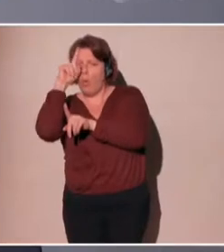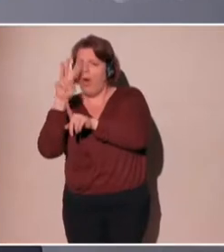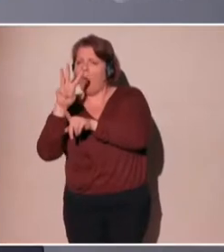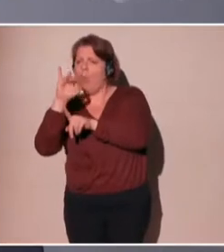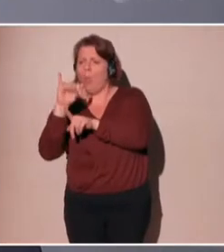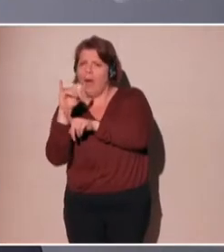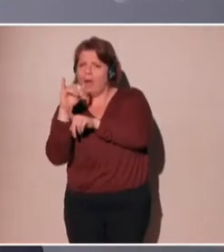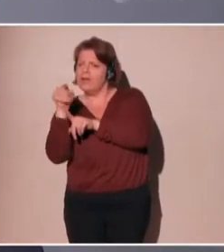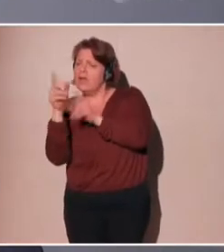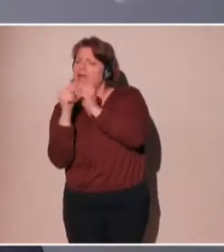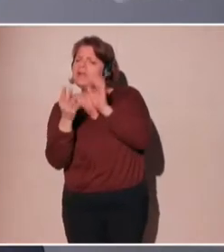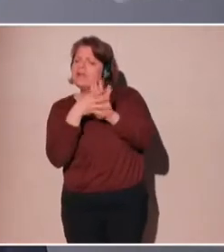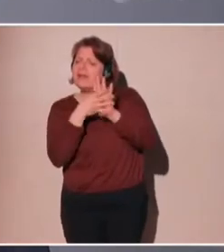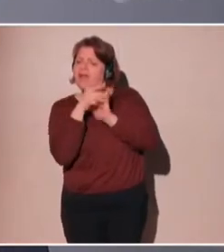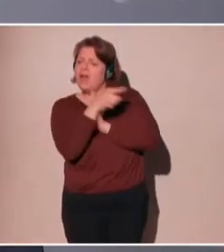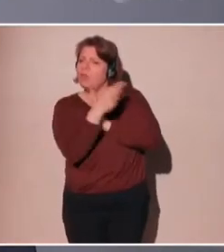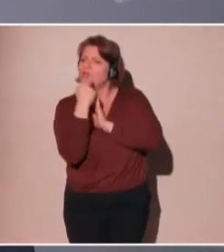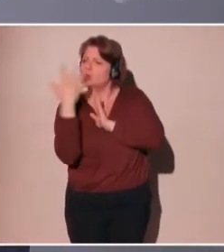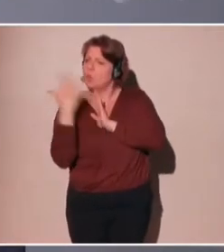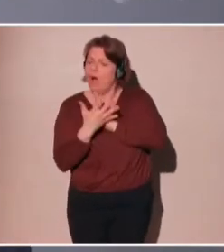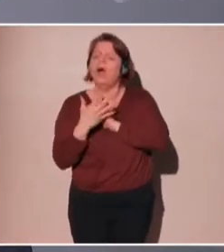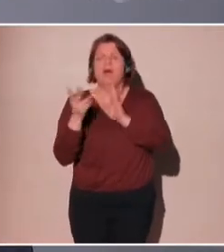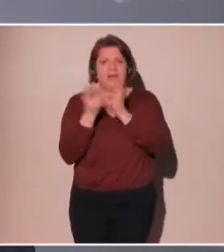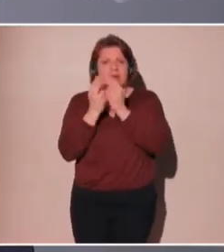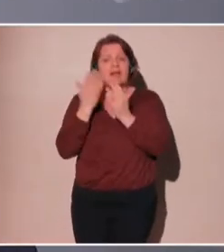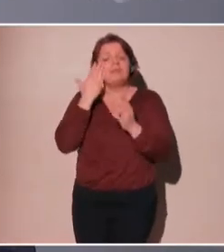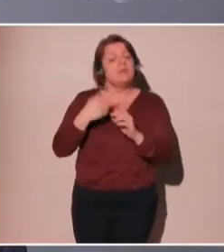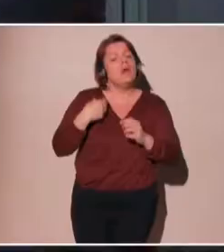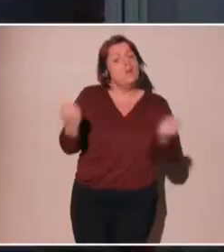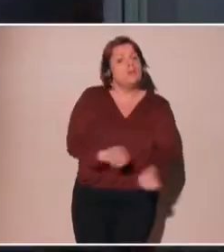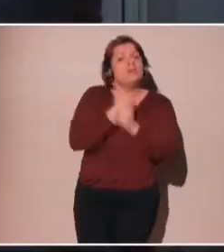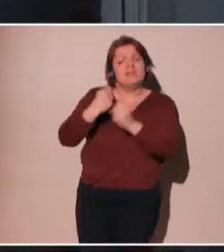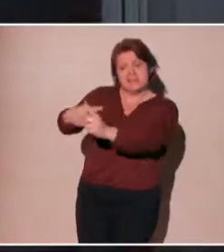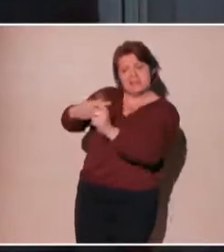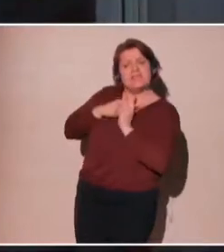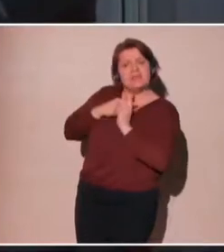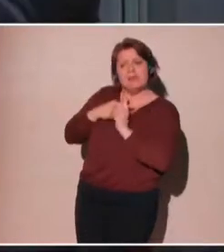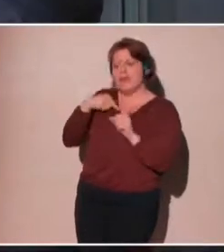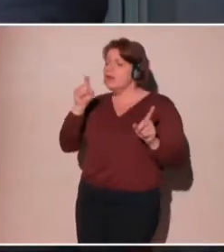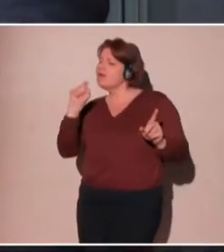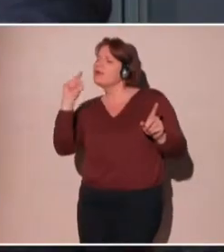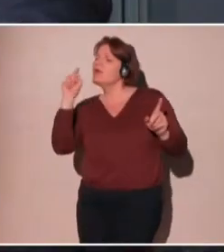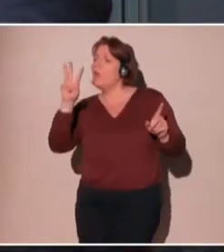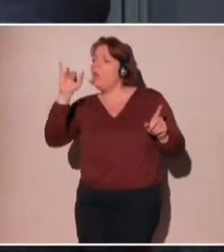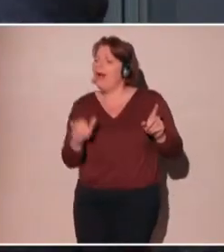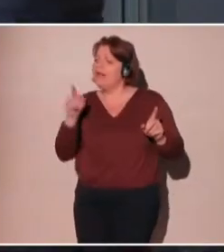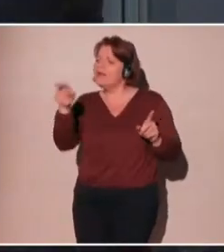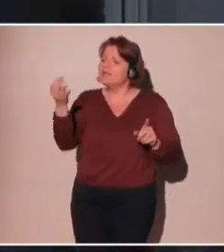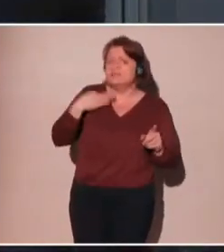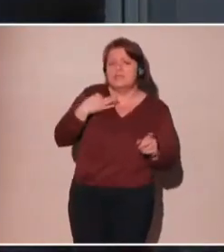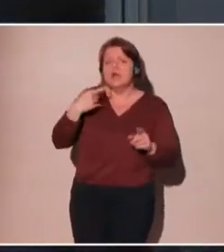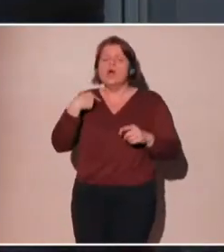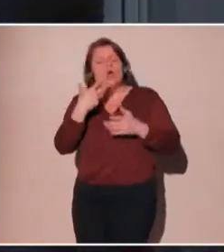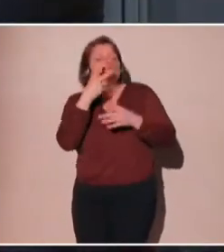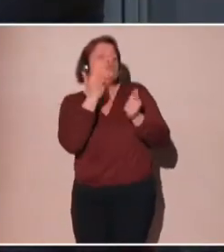click that I could click, a button that I could click, that would be something. But if I just say